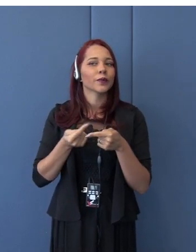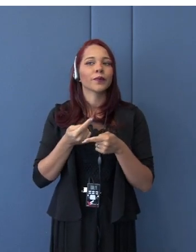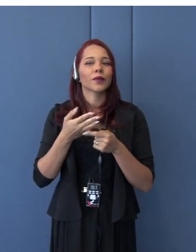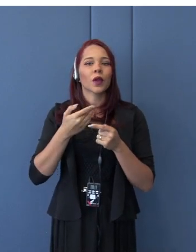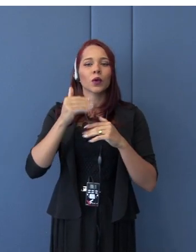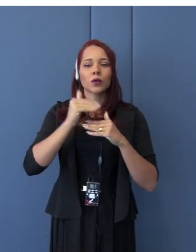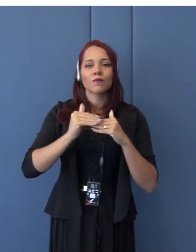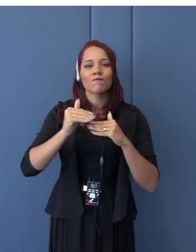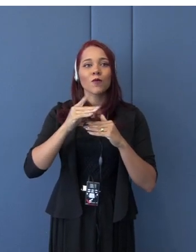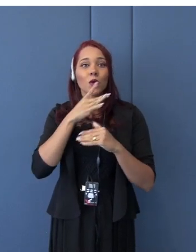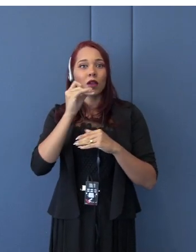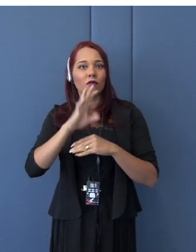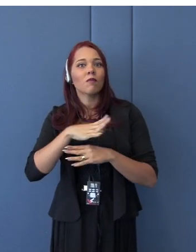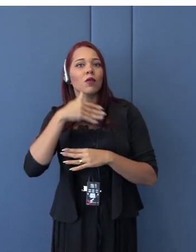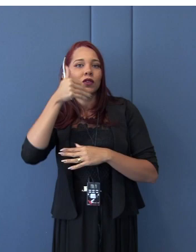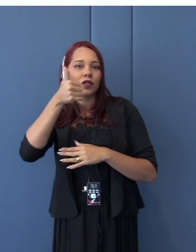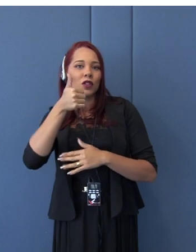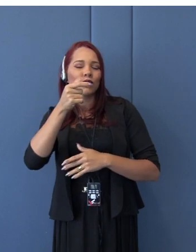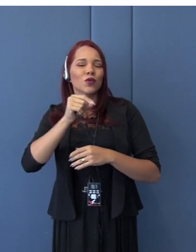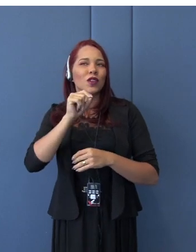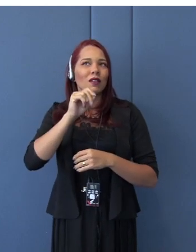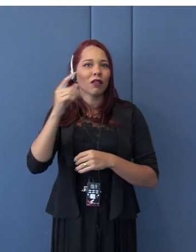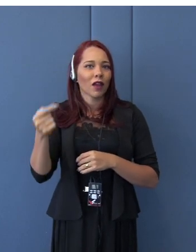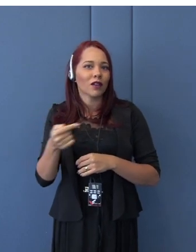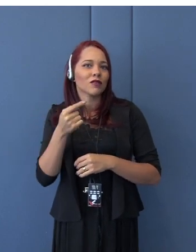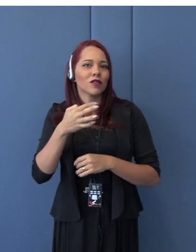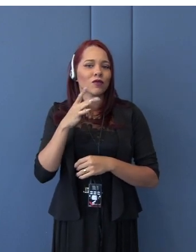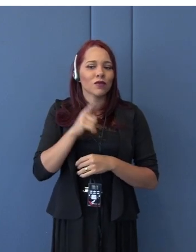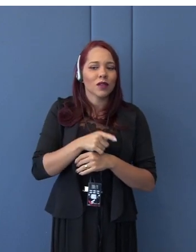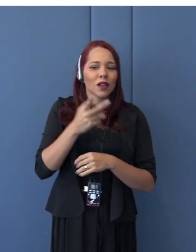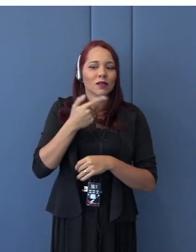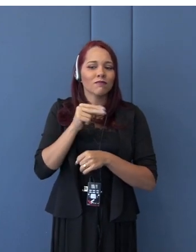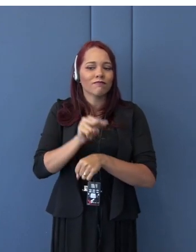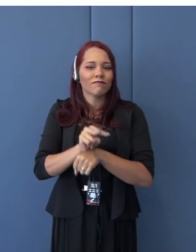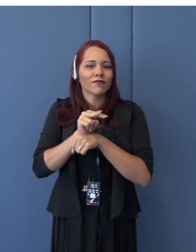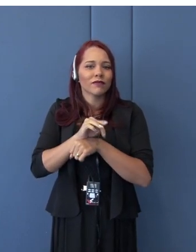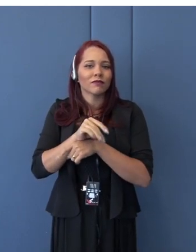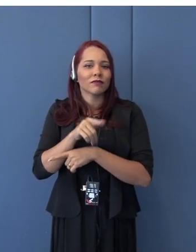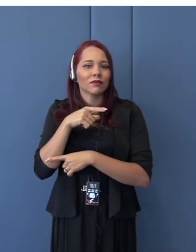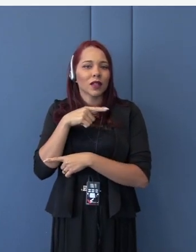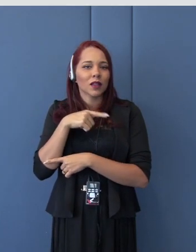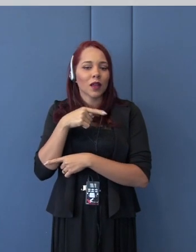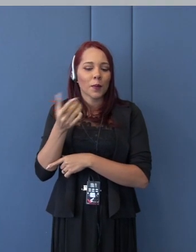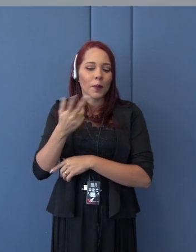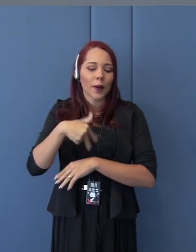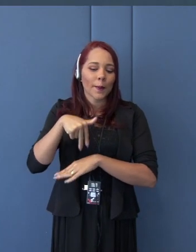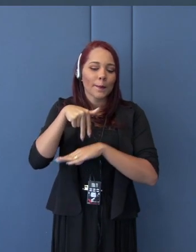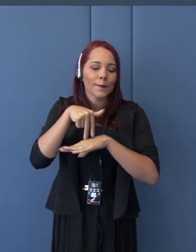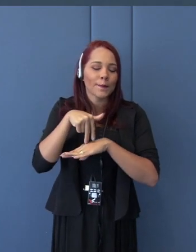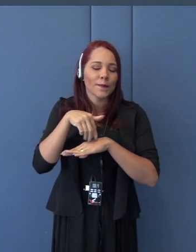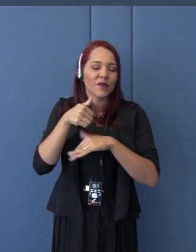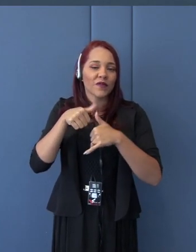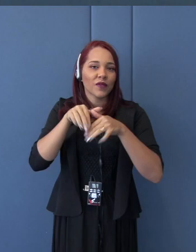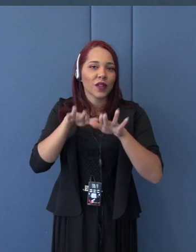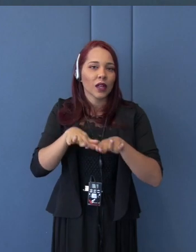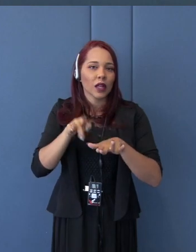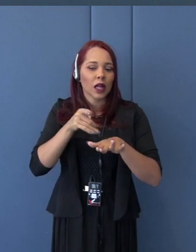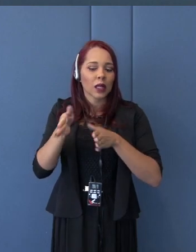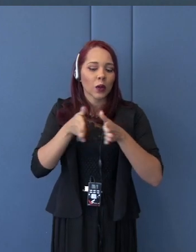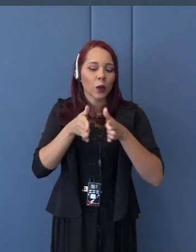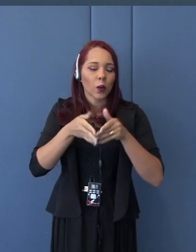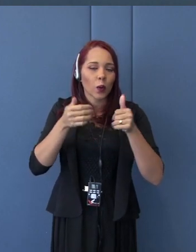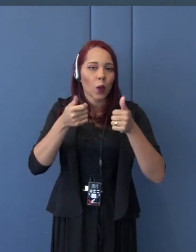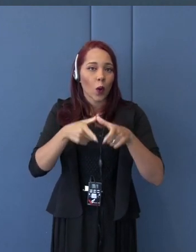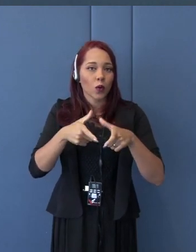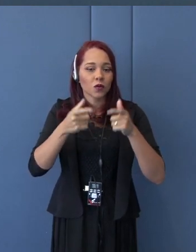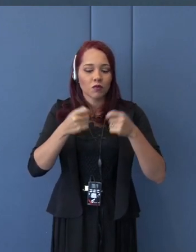such endeavor. And all these to bring us to the position whereby we could maintain and strengthen